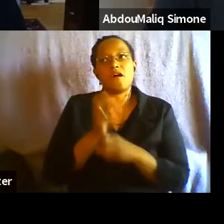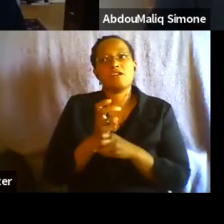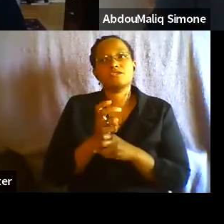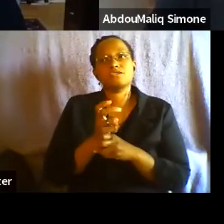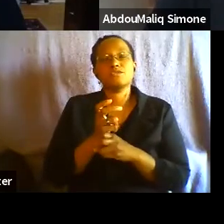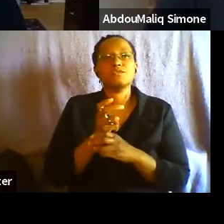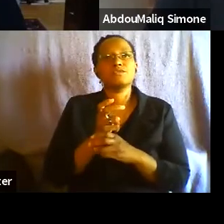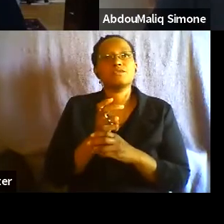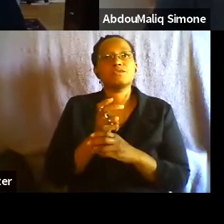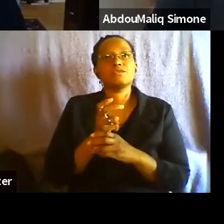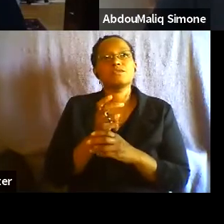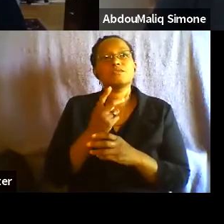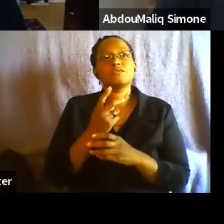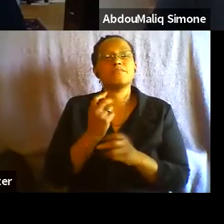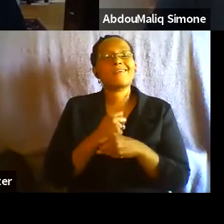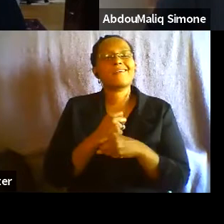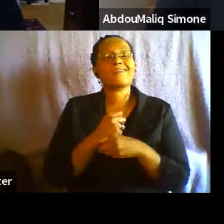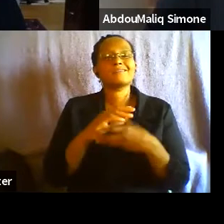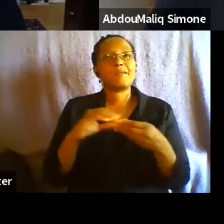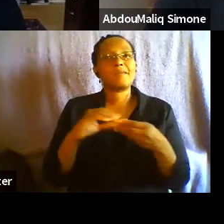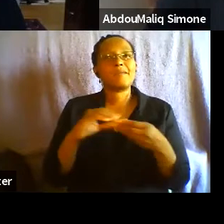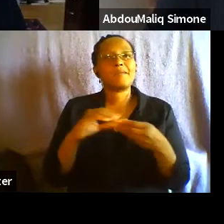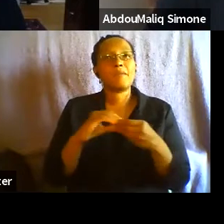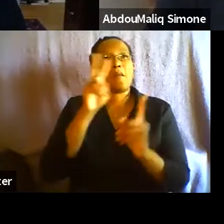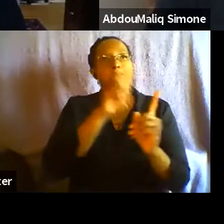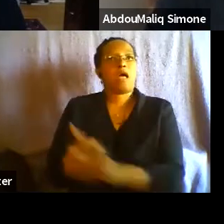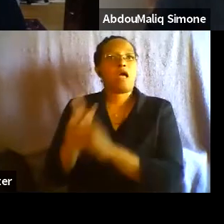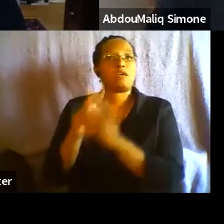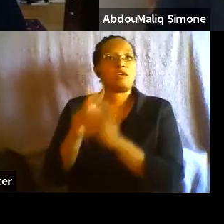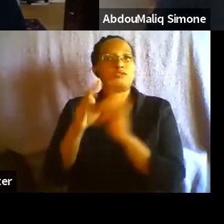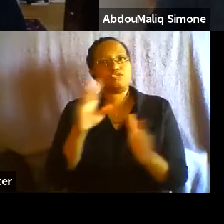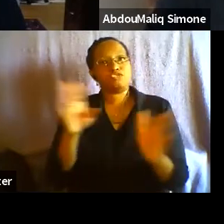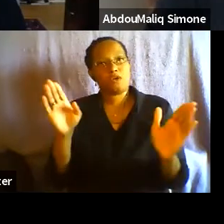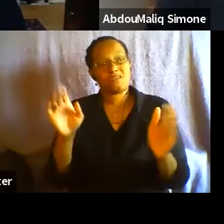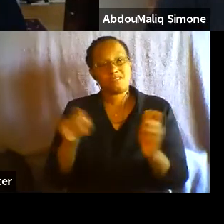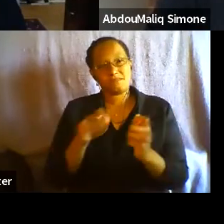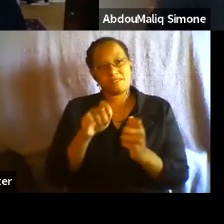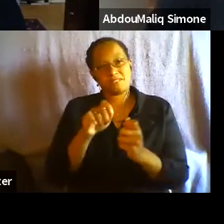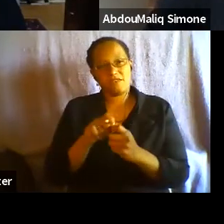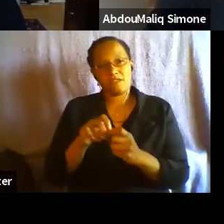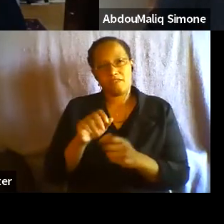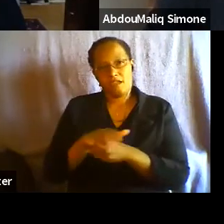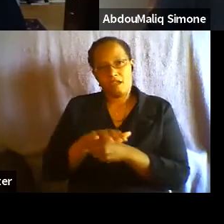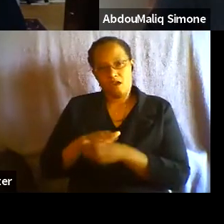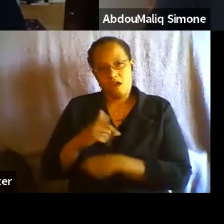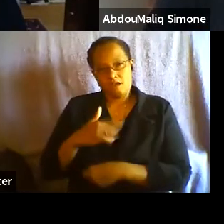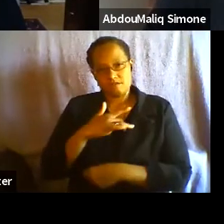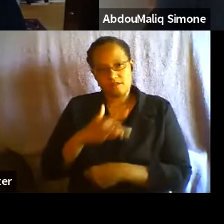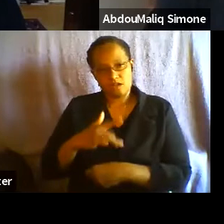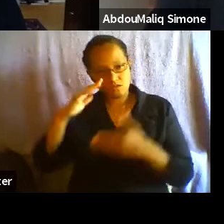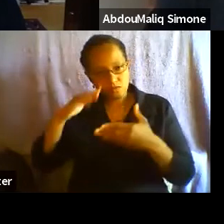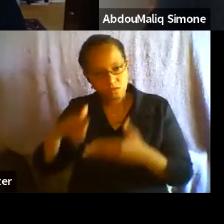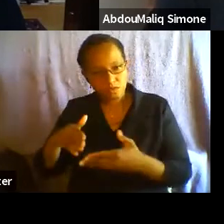large urban regions of the southern latitudes, which I work, focus on,